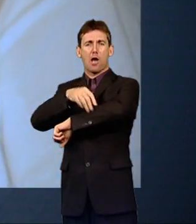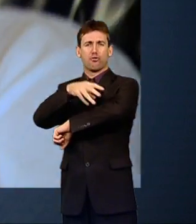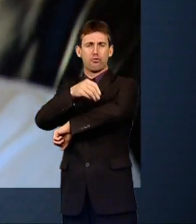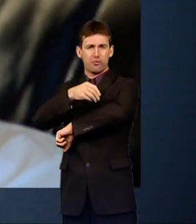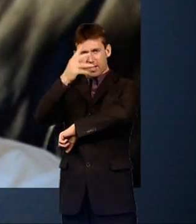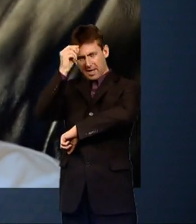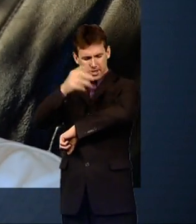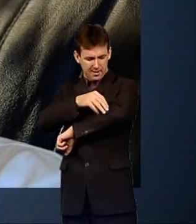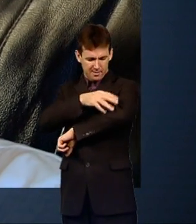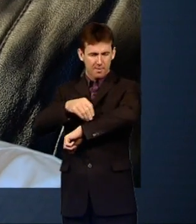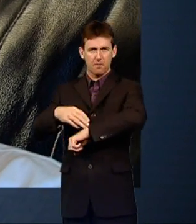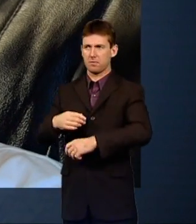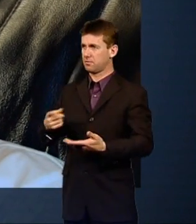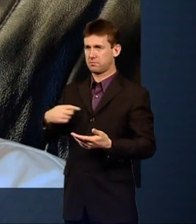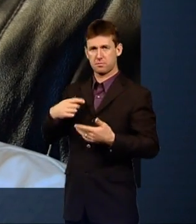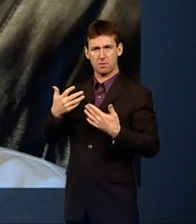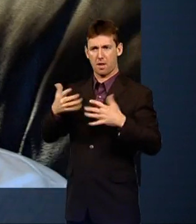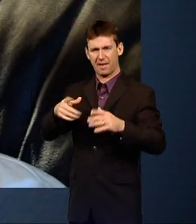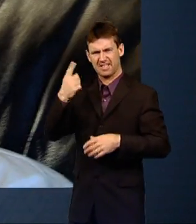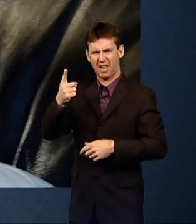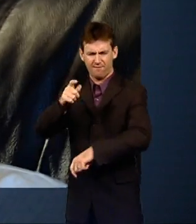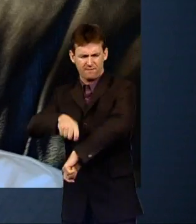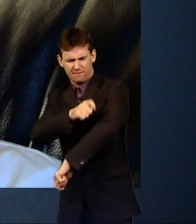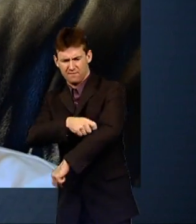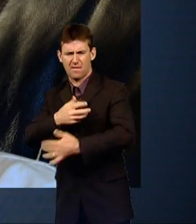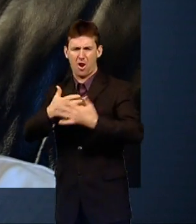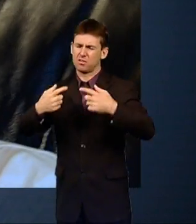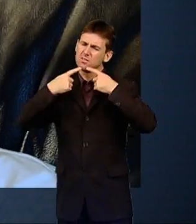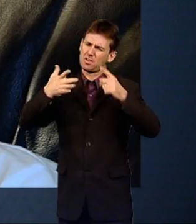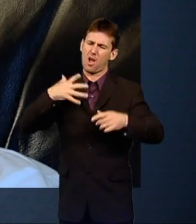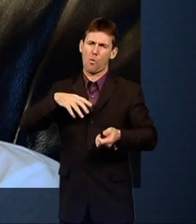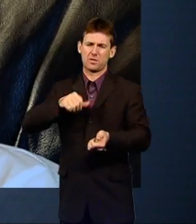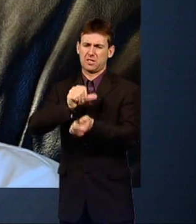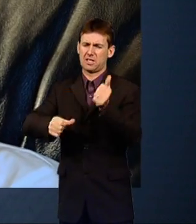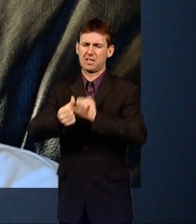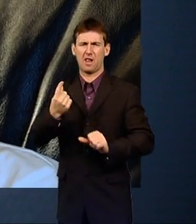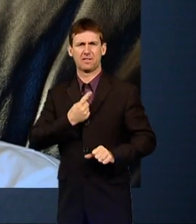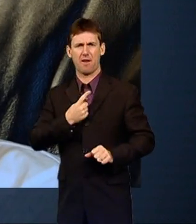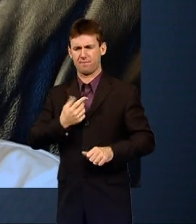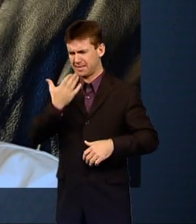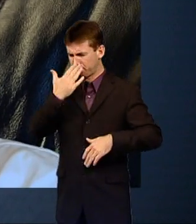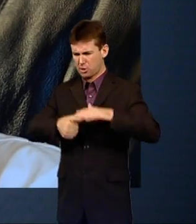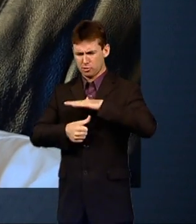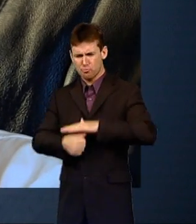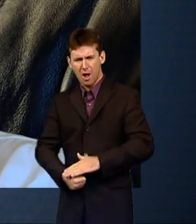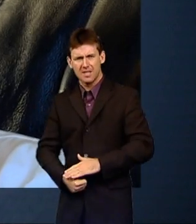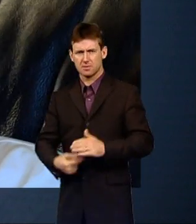self-arming, threatening suicide, depression very bad. Saying he was hearing voices in his head.